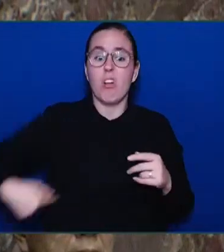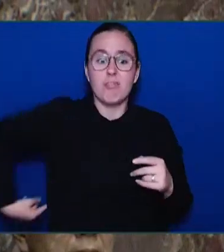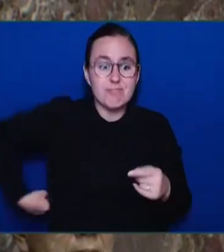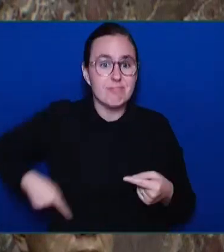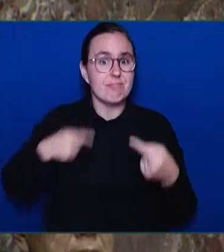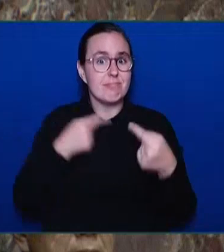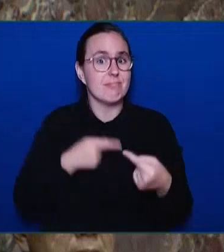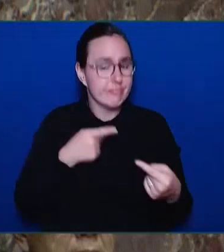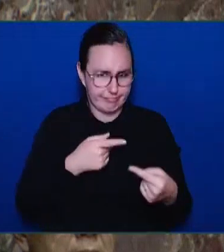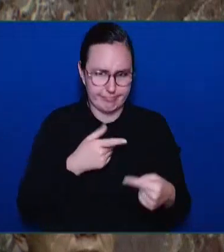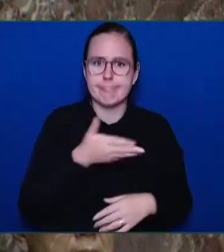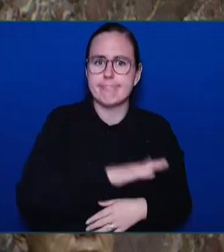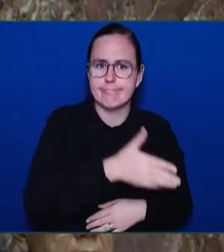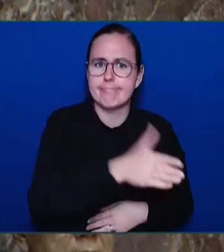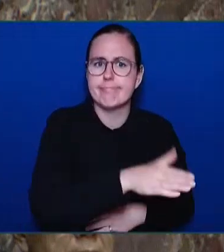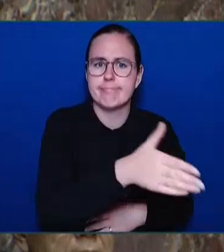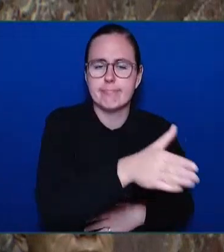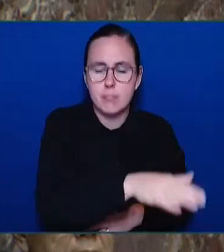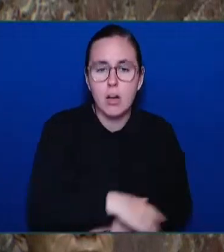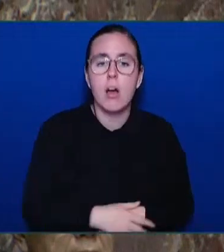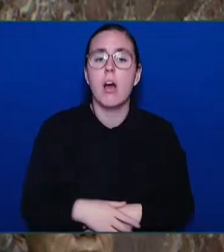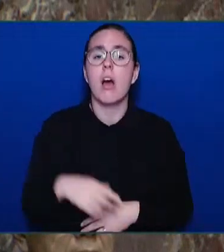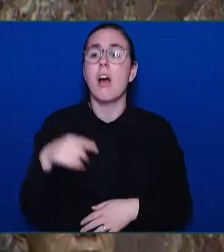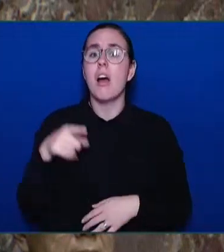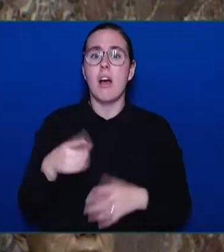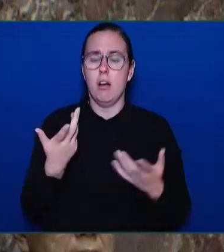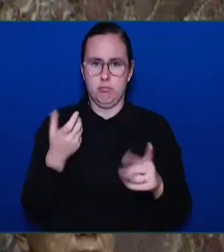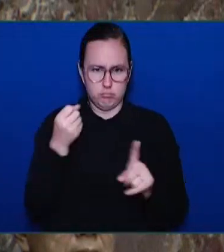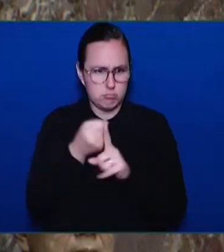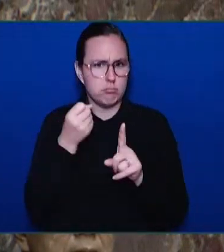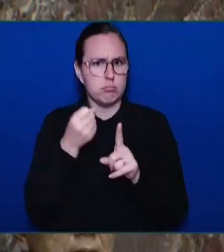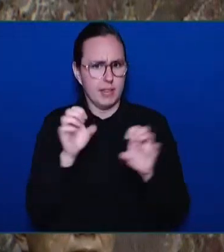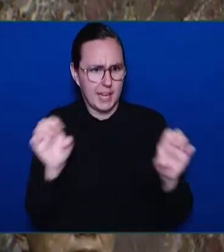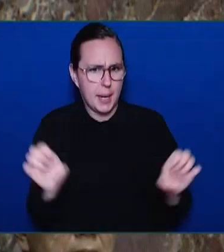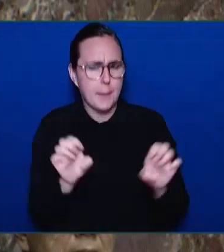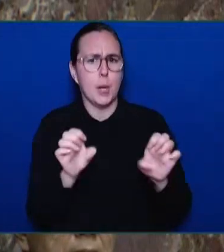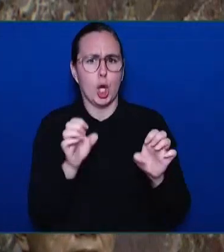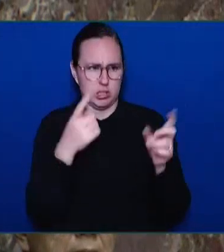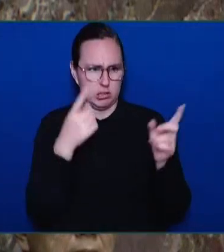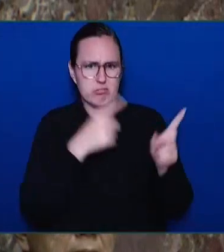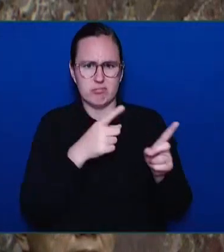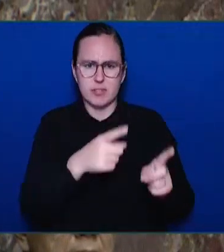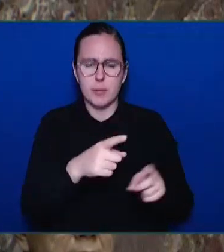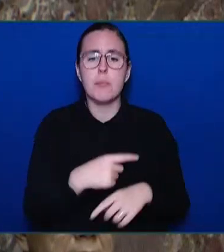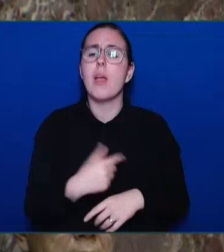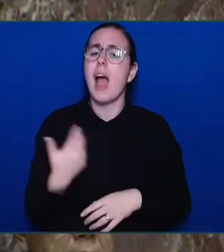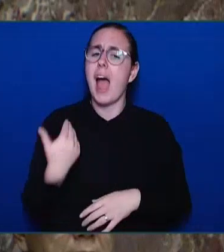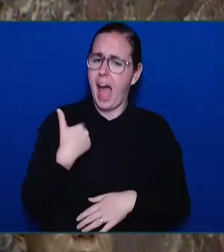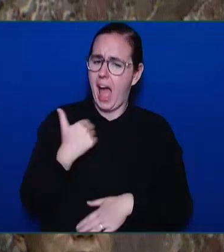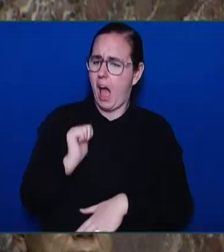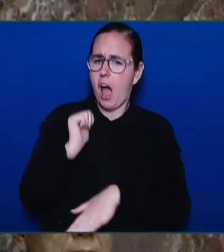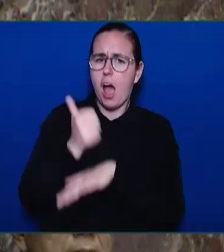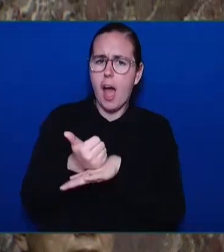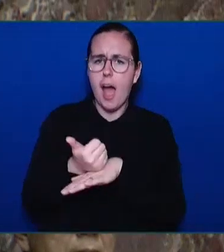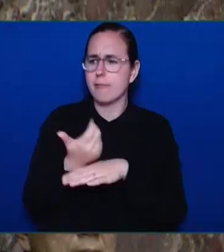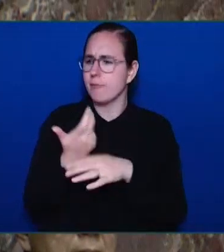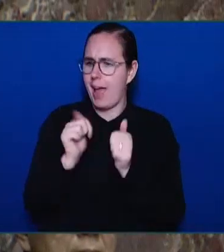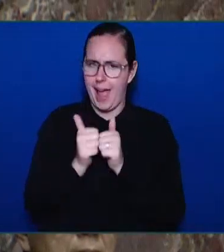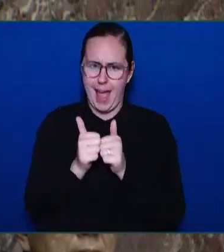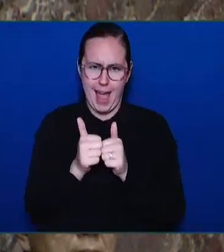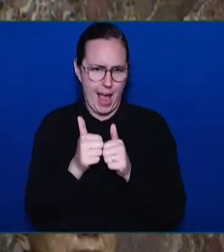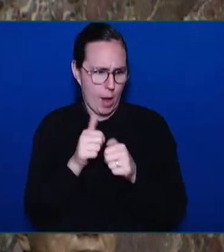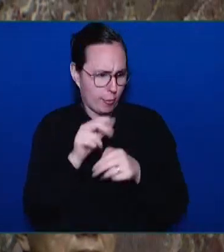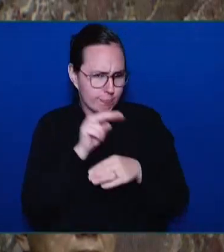the much-needed established and coordinated care and treatment for chronic diseases can have a devastating effect for this vulnerable